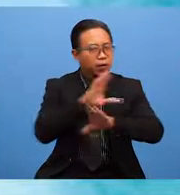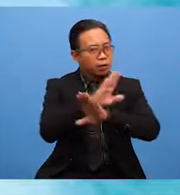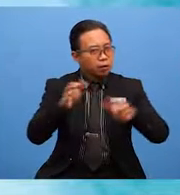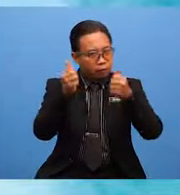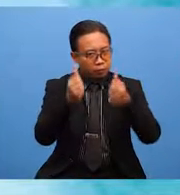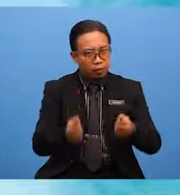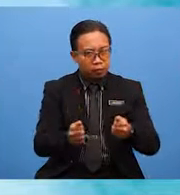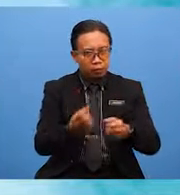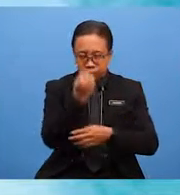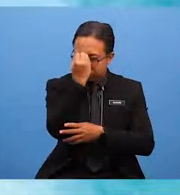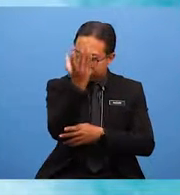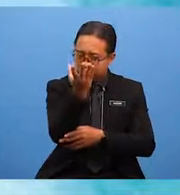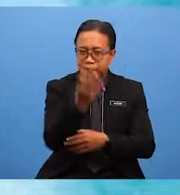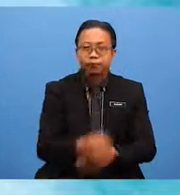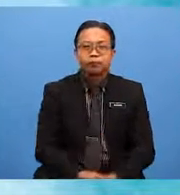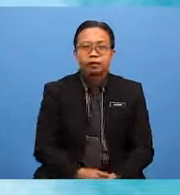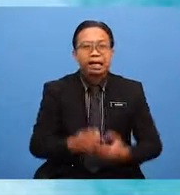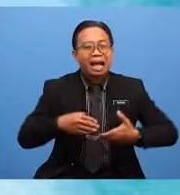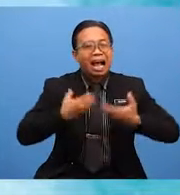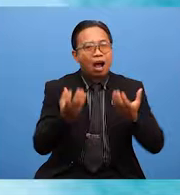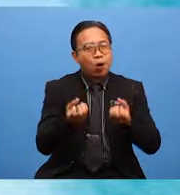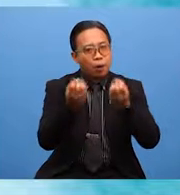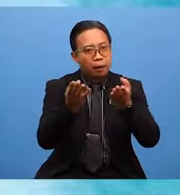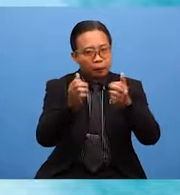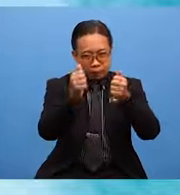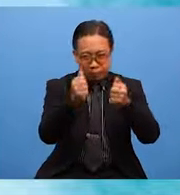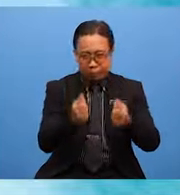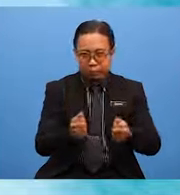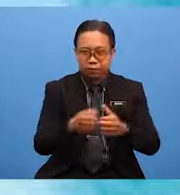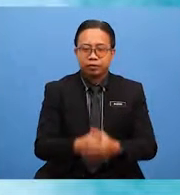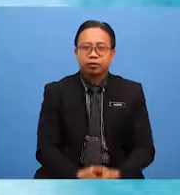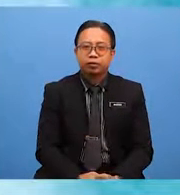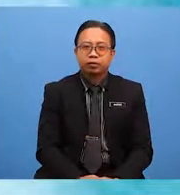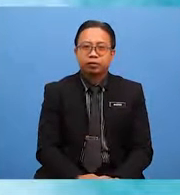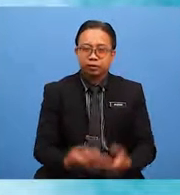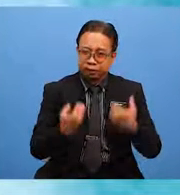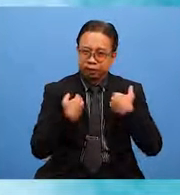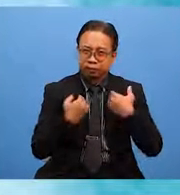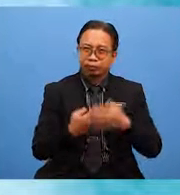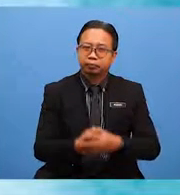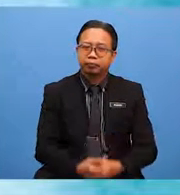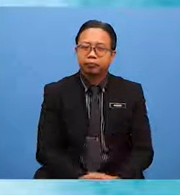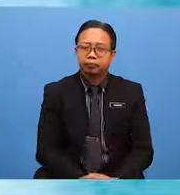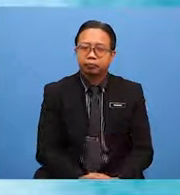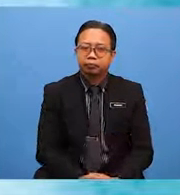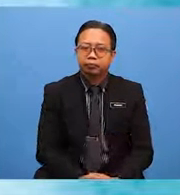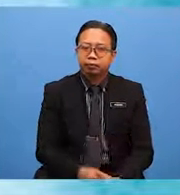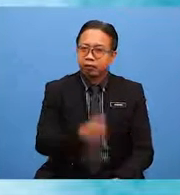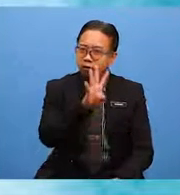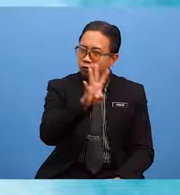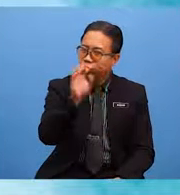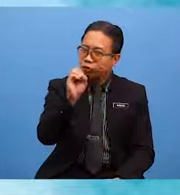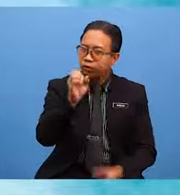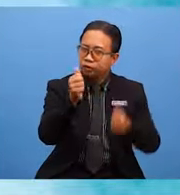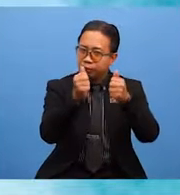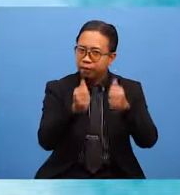are mentioned. How many members and non-members participated? 40 members